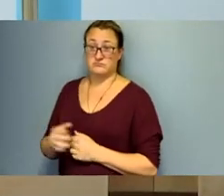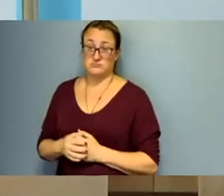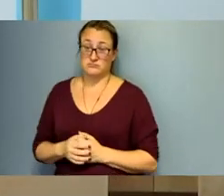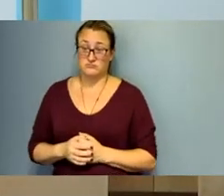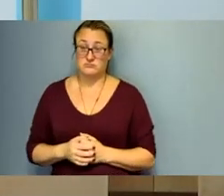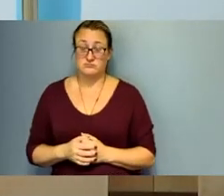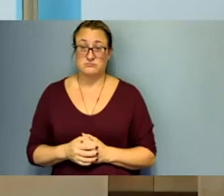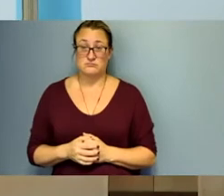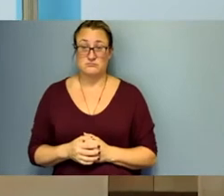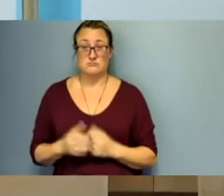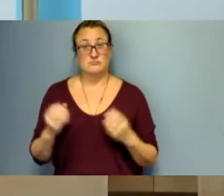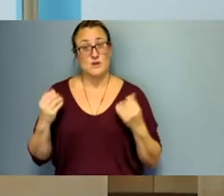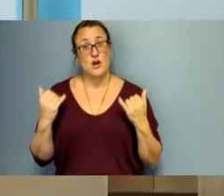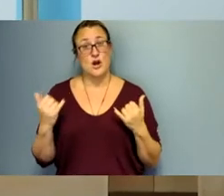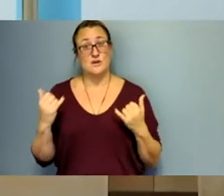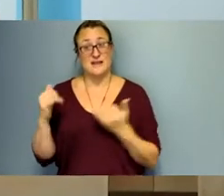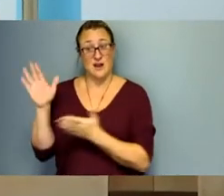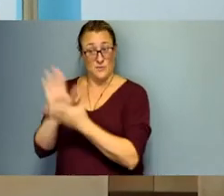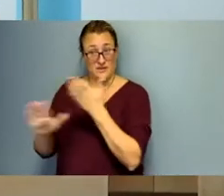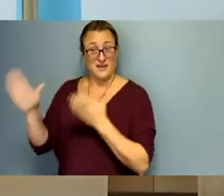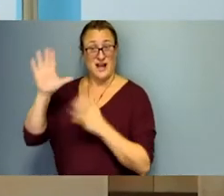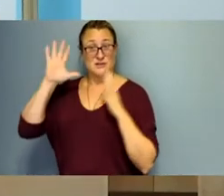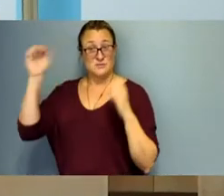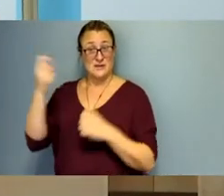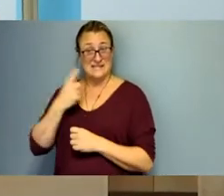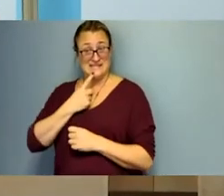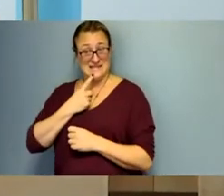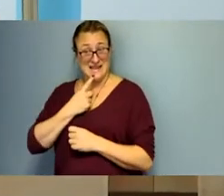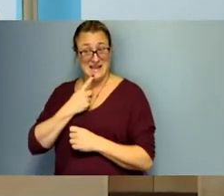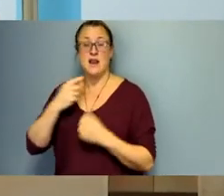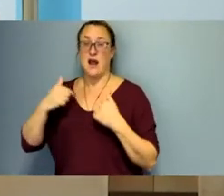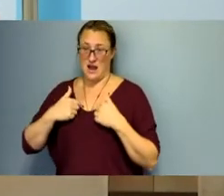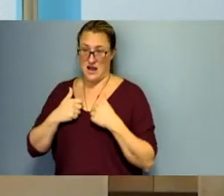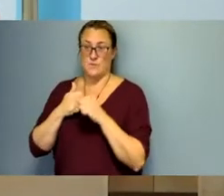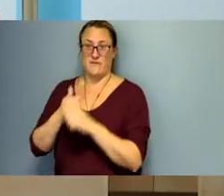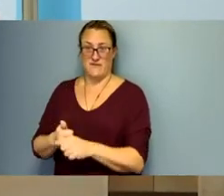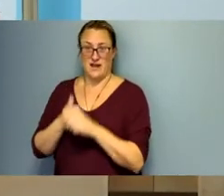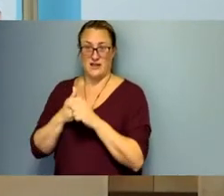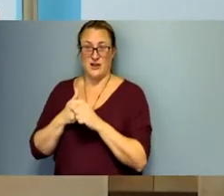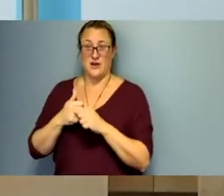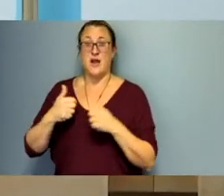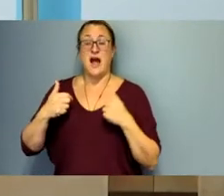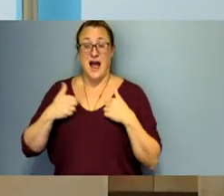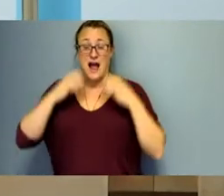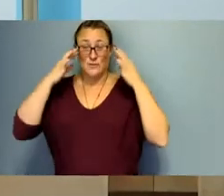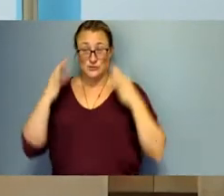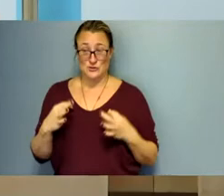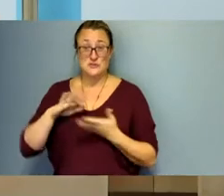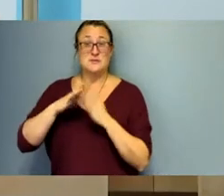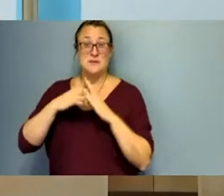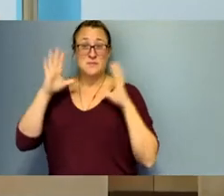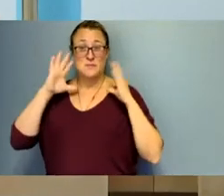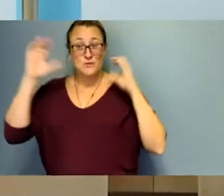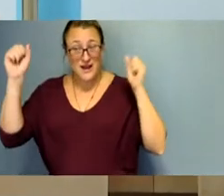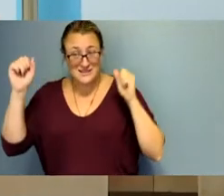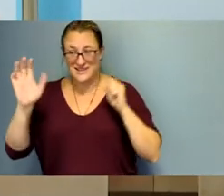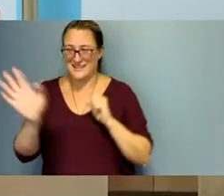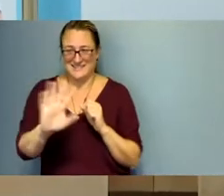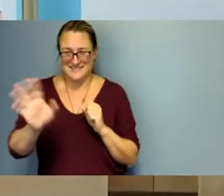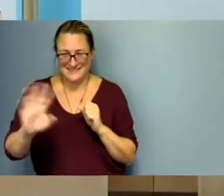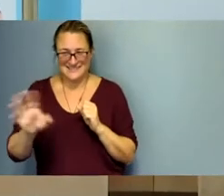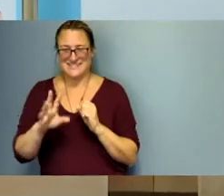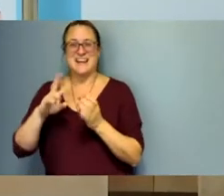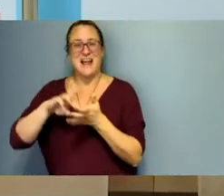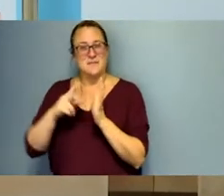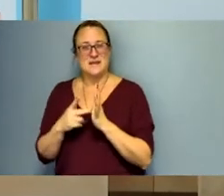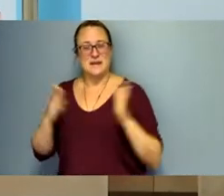what our college president said to do i'm going to choose to be president present sorry and i'm going to choose to remember that bucks